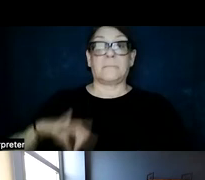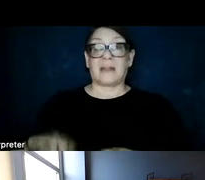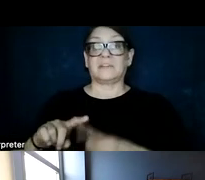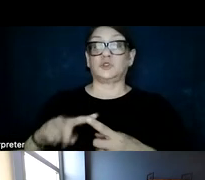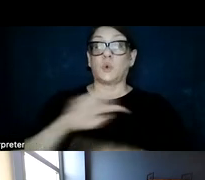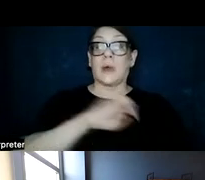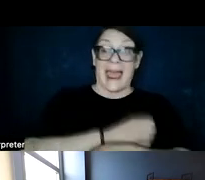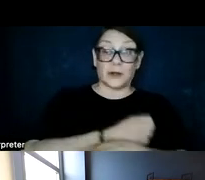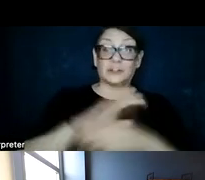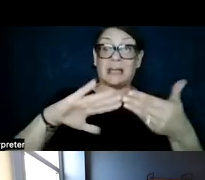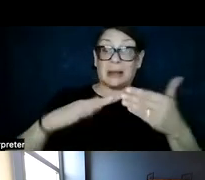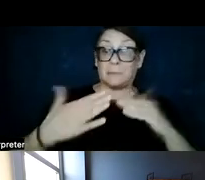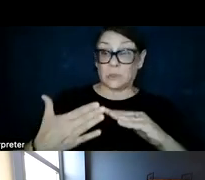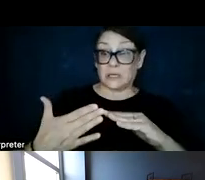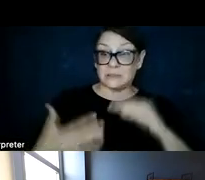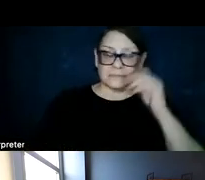communities.